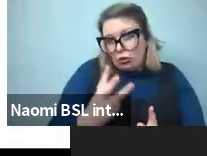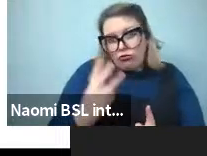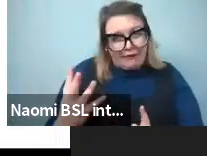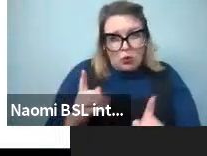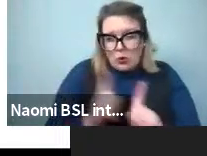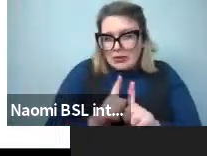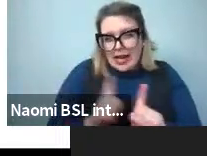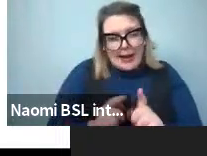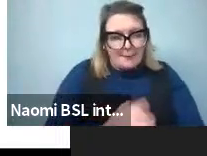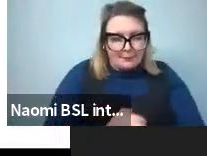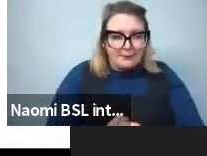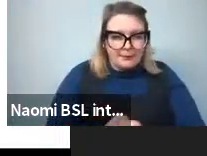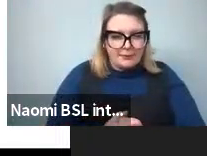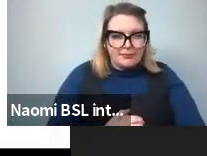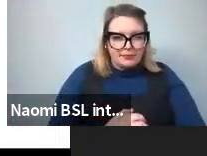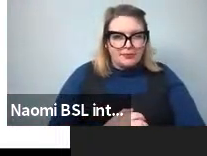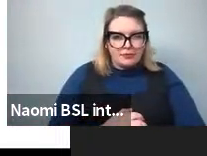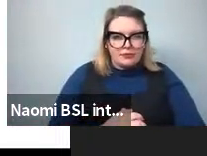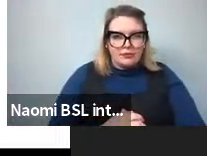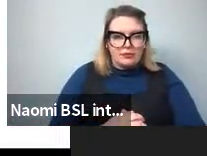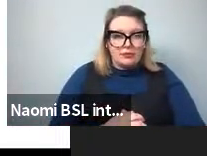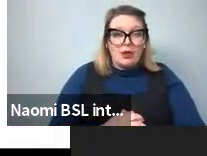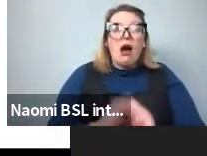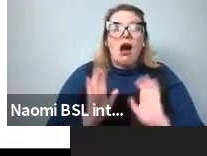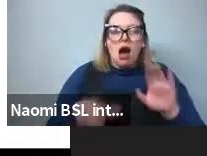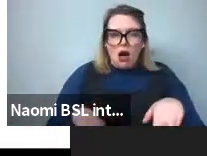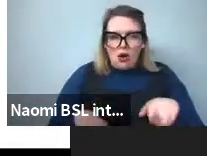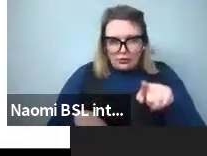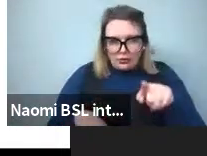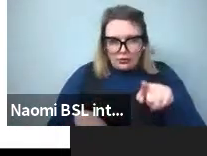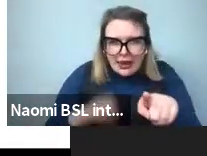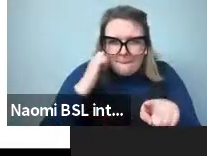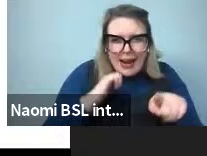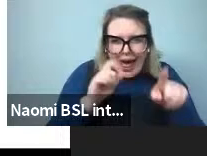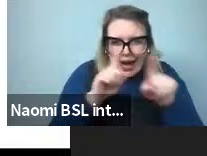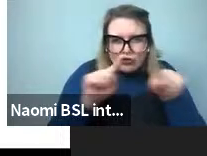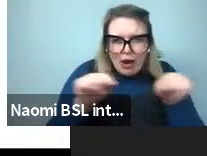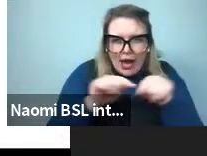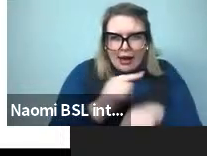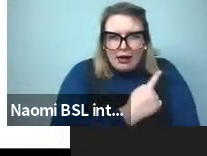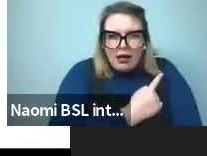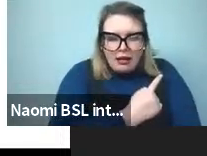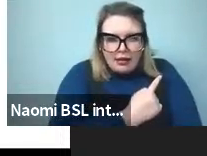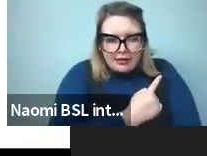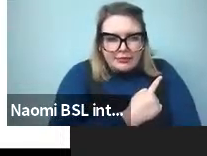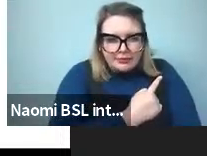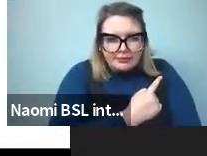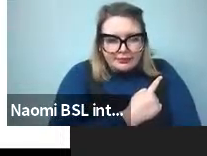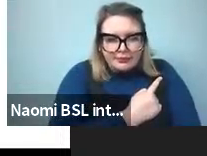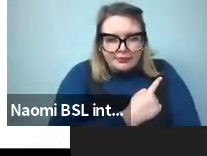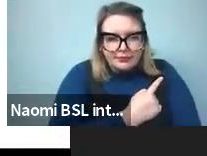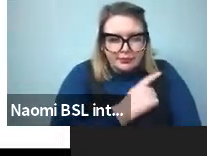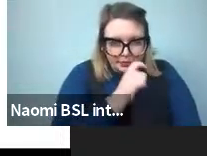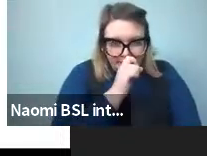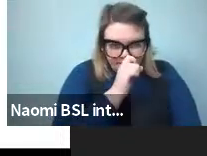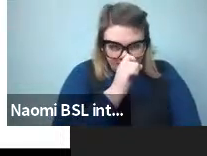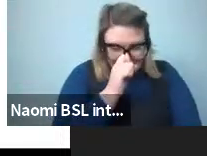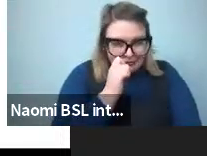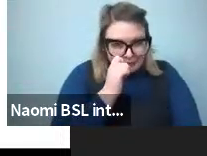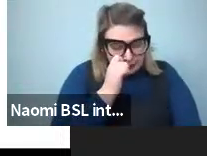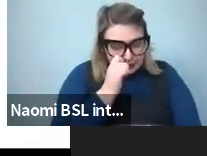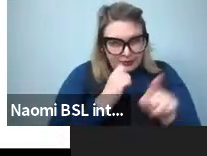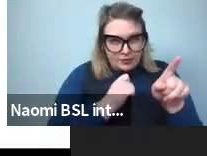So, oh, and then there's these little triangles in each one of these bars here is this factor. So